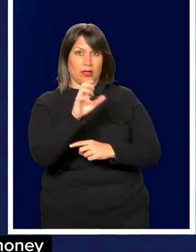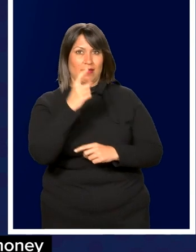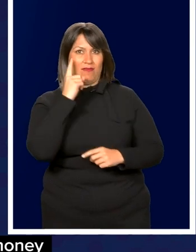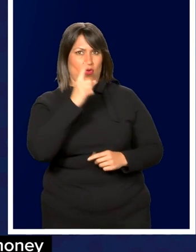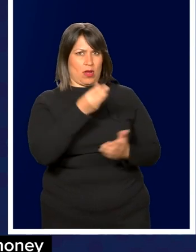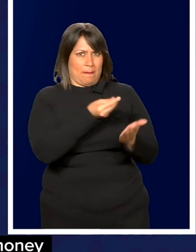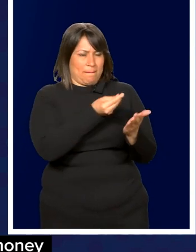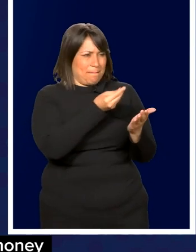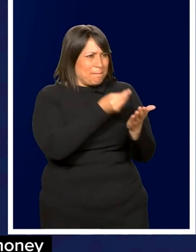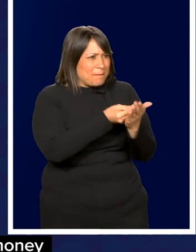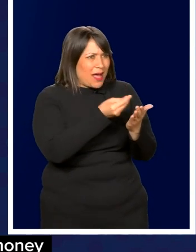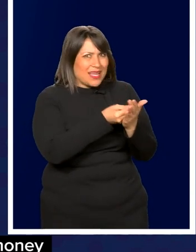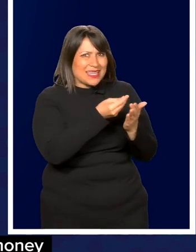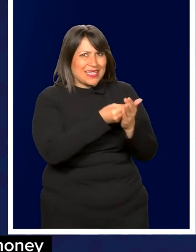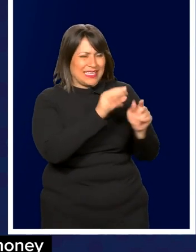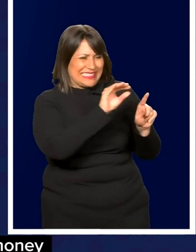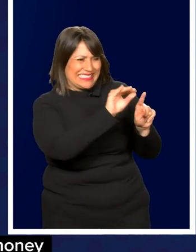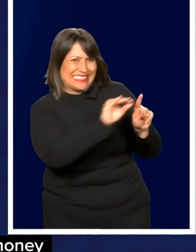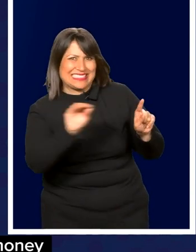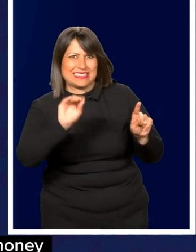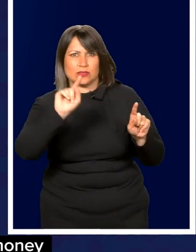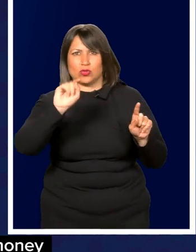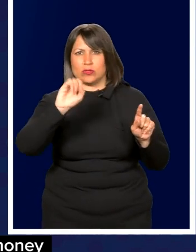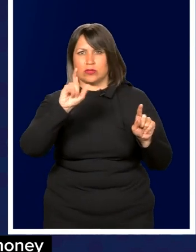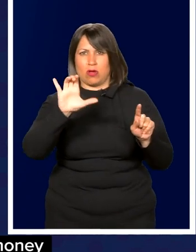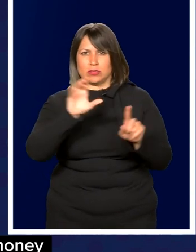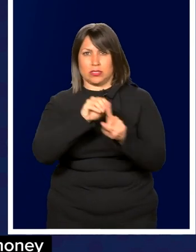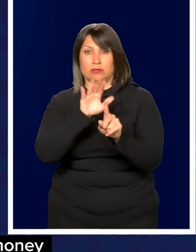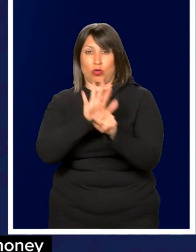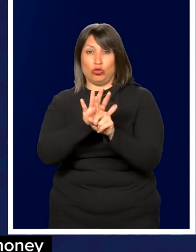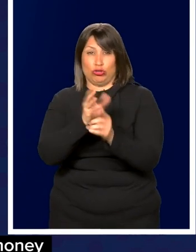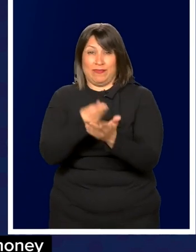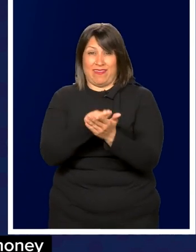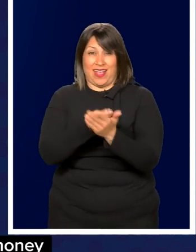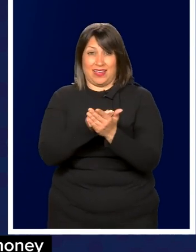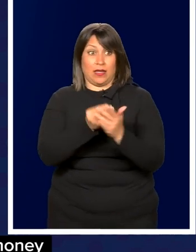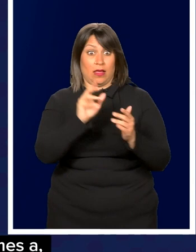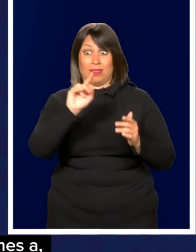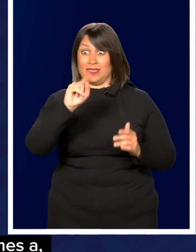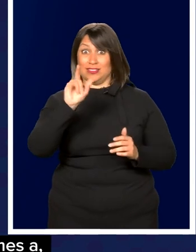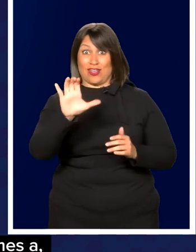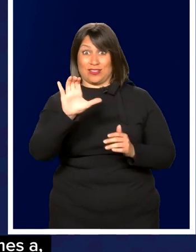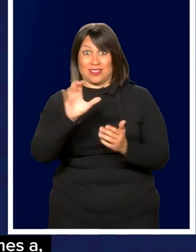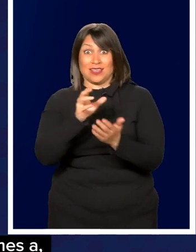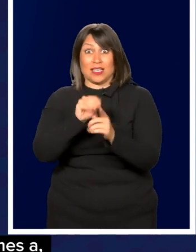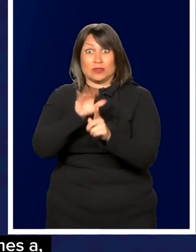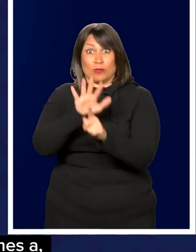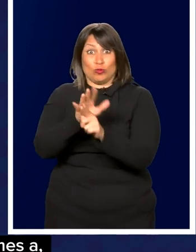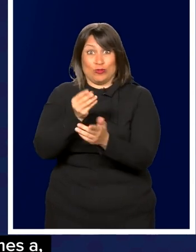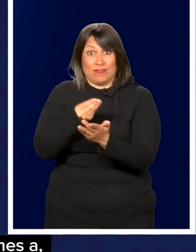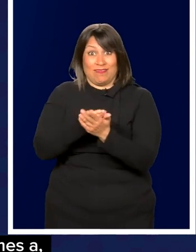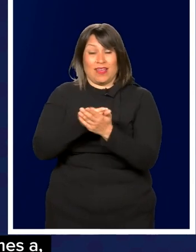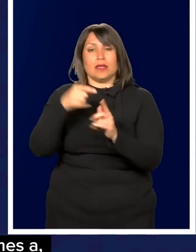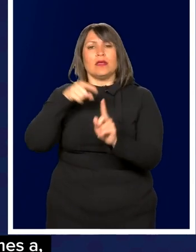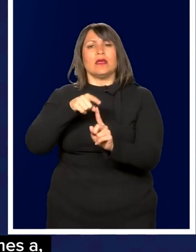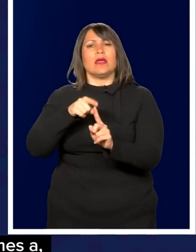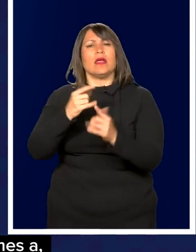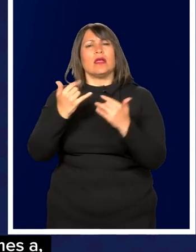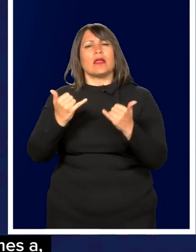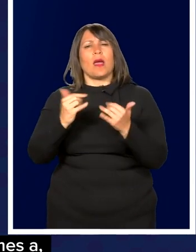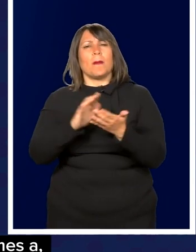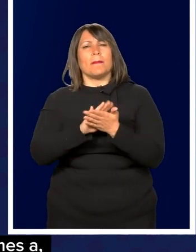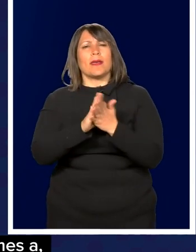move money over into the Toxic Exposure Fund. And the Toxic Exposure Fund actually